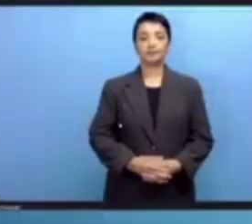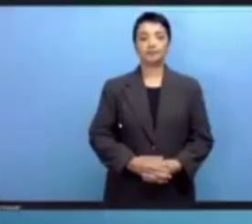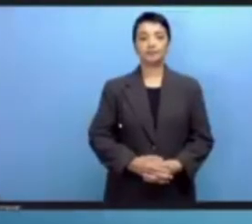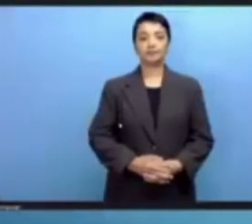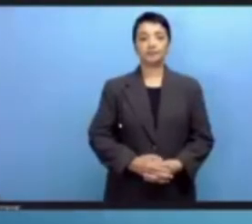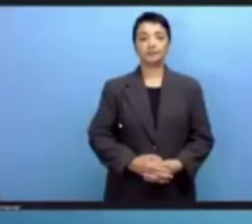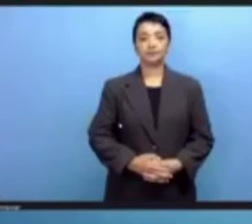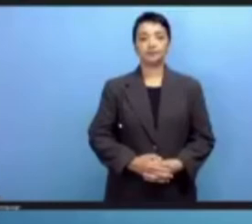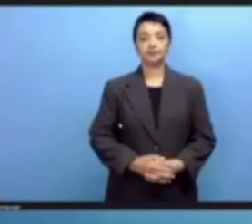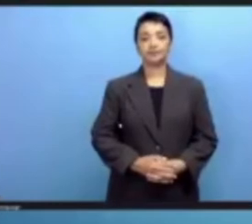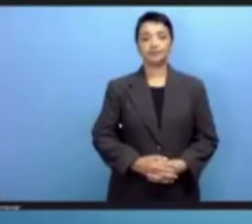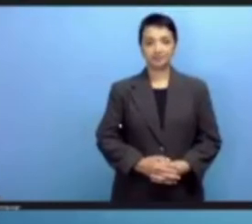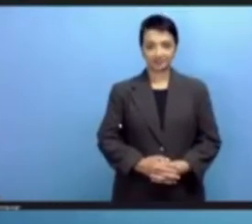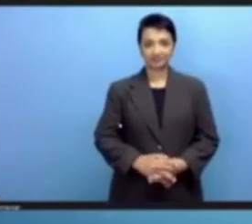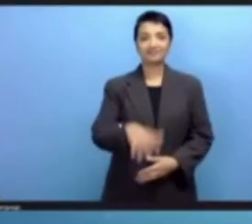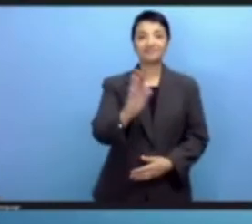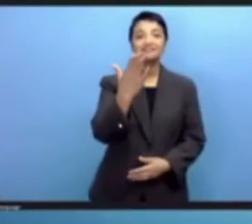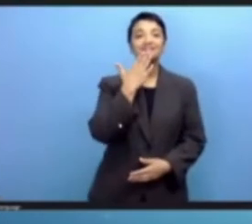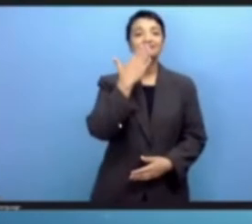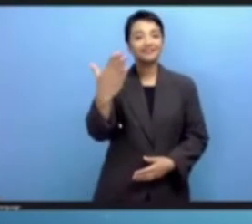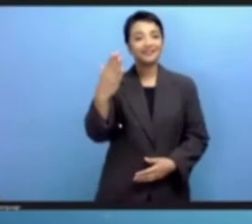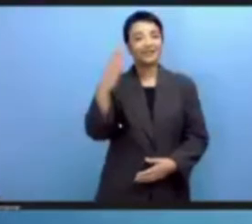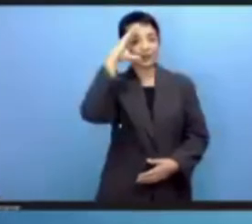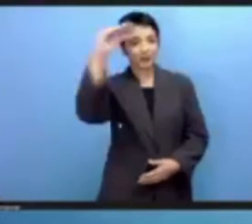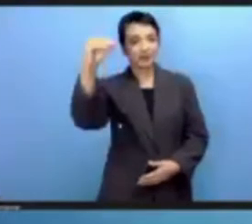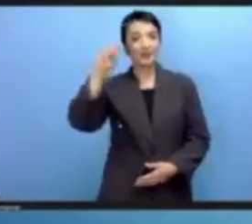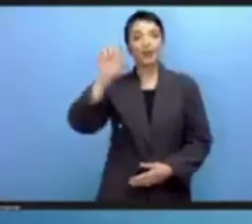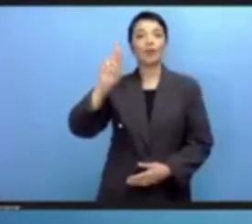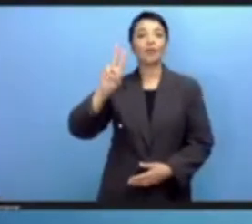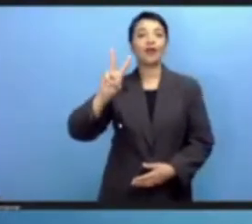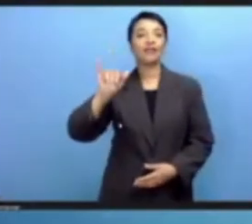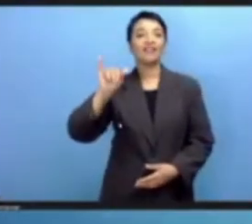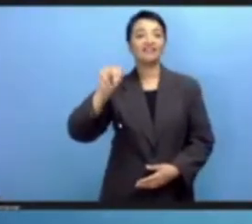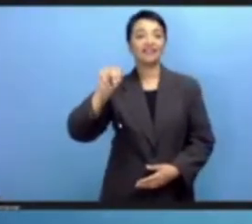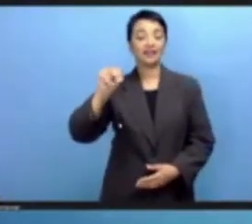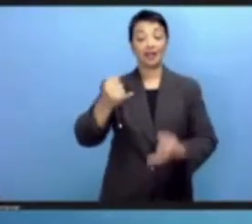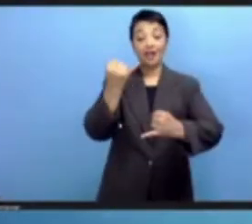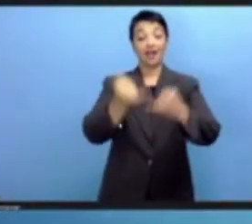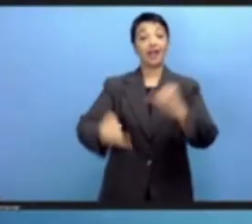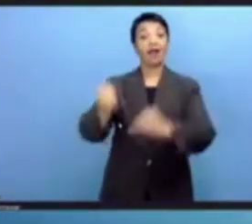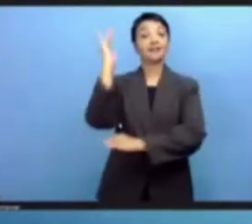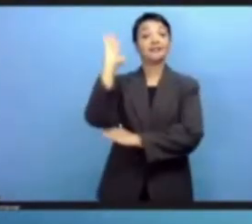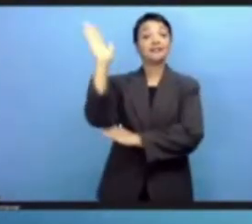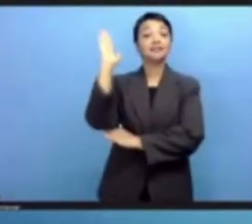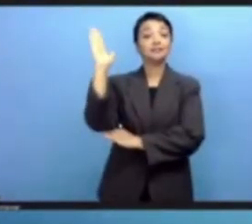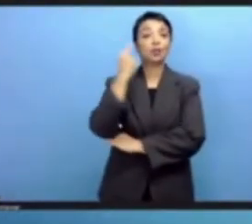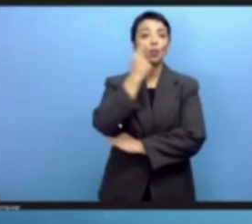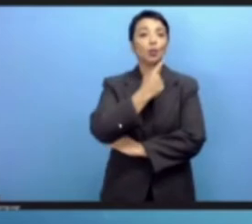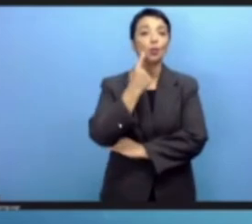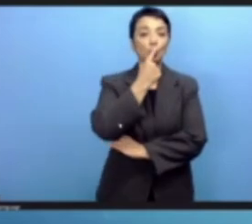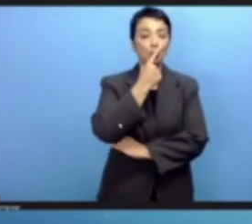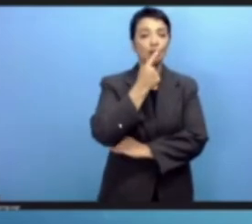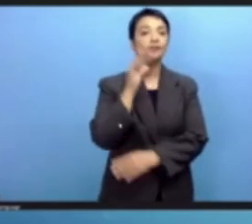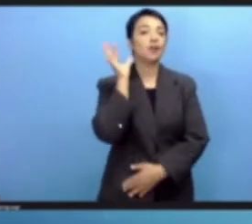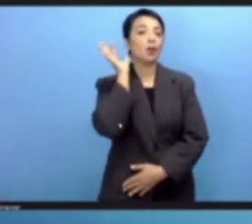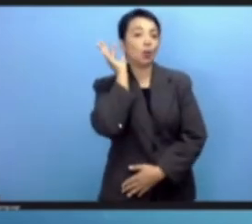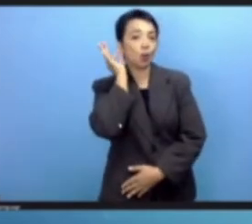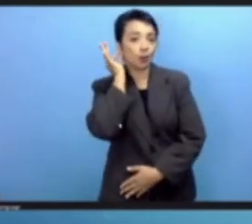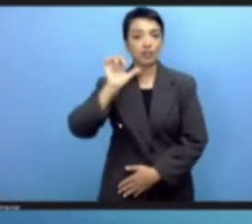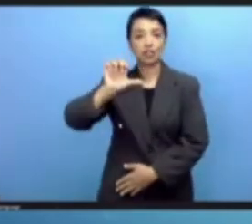Thank you very much, Mr. Marvin. Our final speaker, but not least, is Ms. Jamil